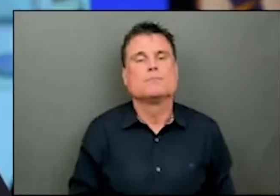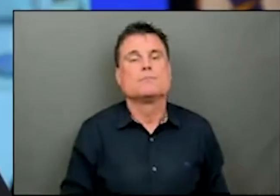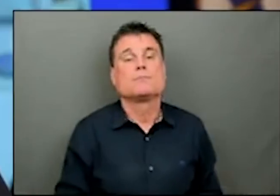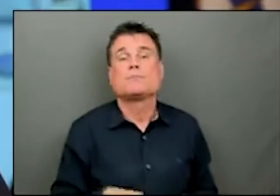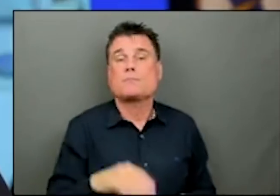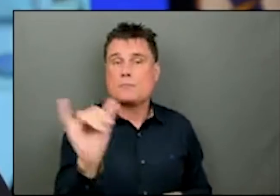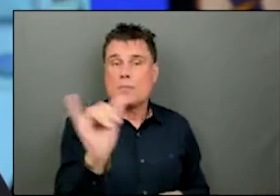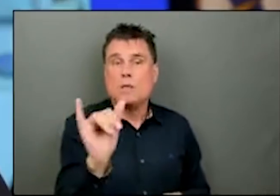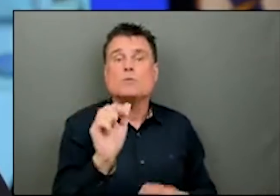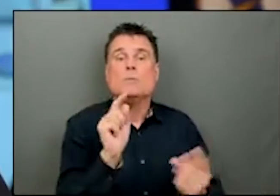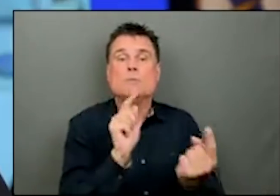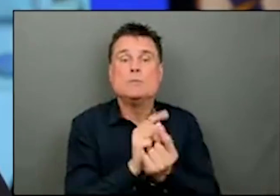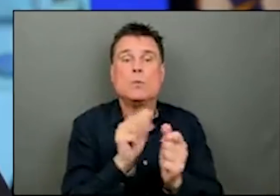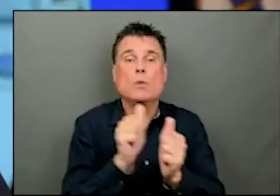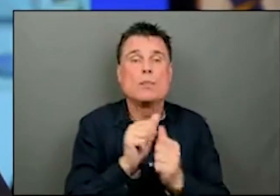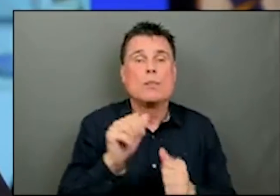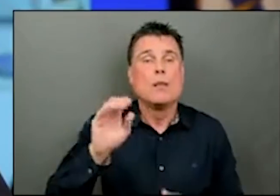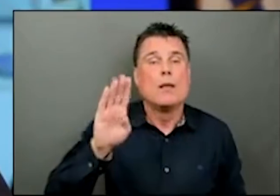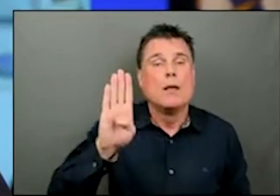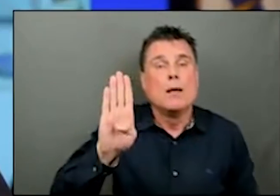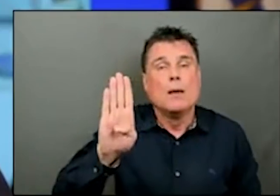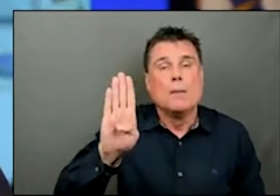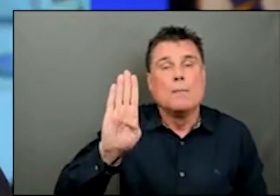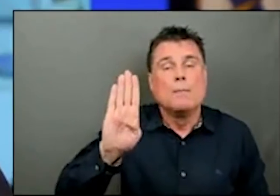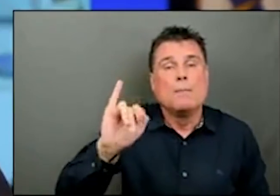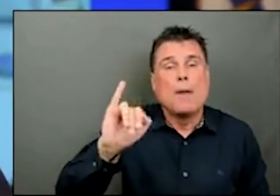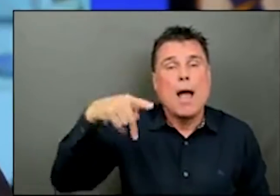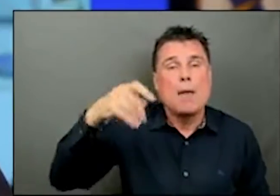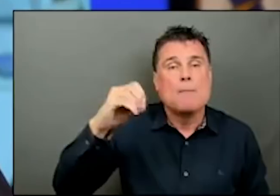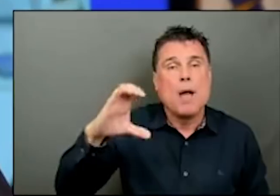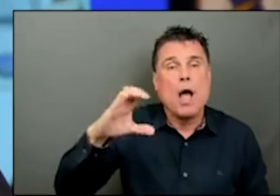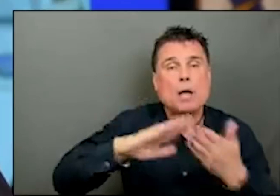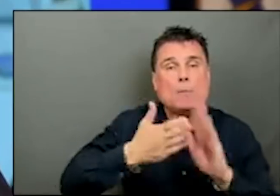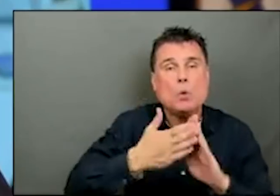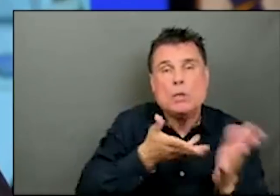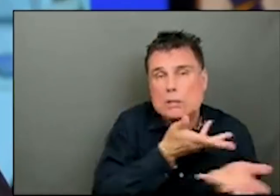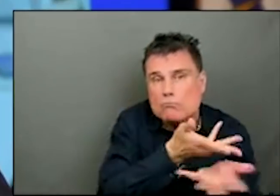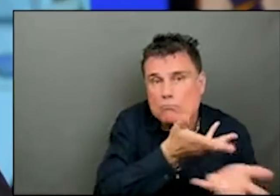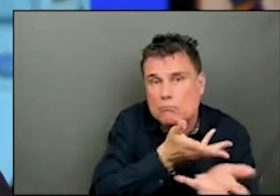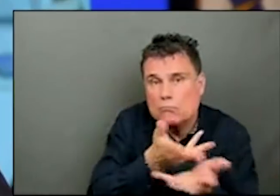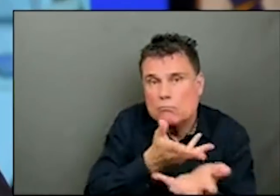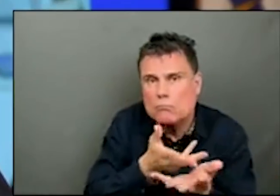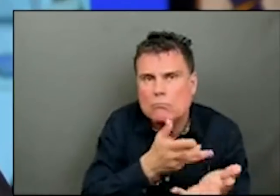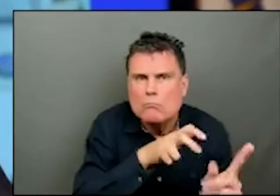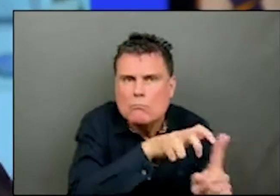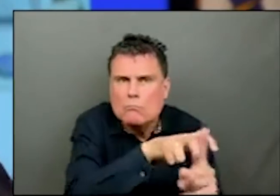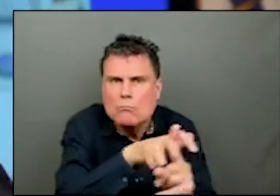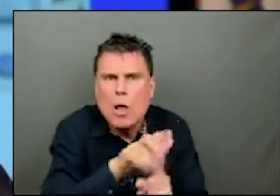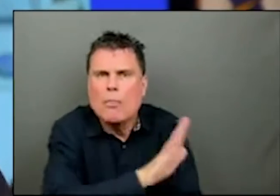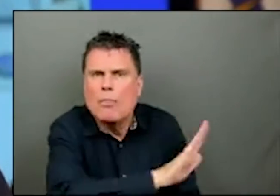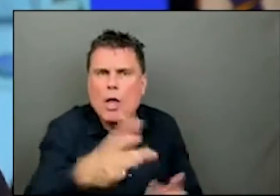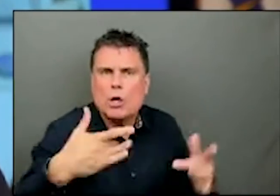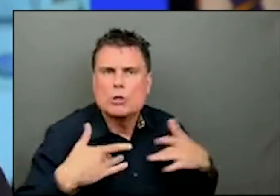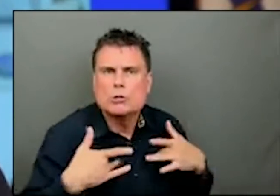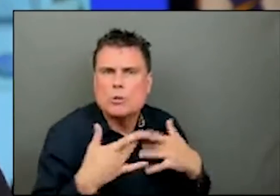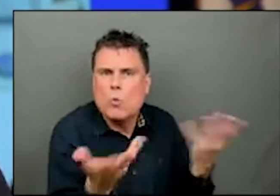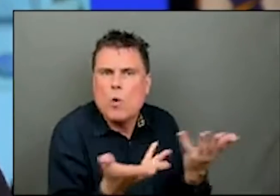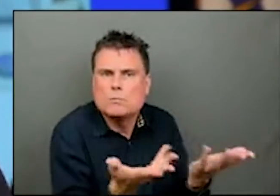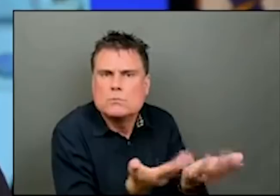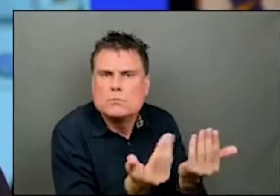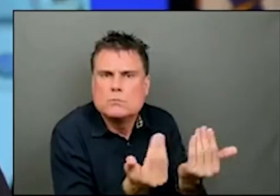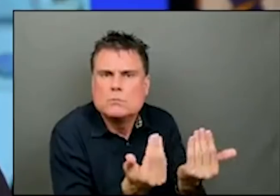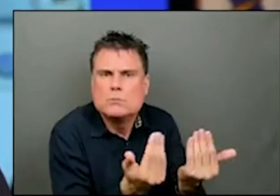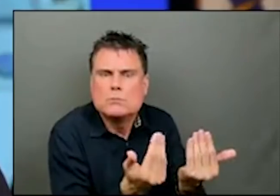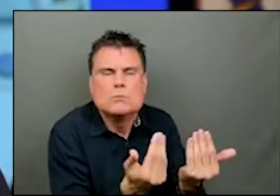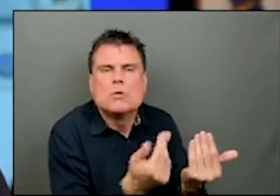concerns and we've incorporated that in how we've constructed the orders and how we'll deal with enforcement. And then it will fall to